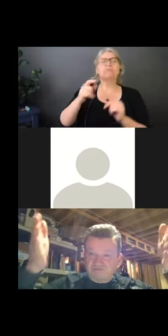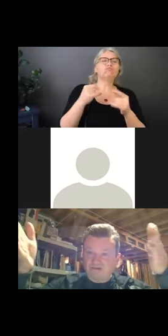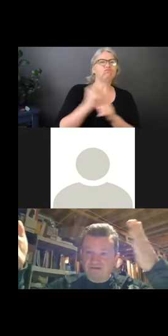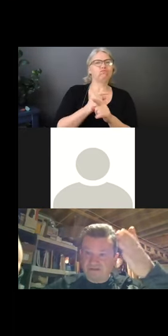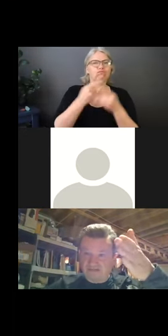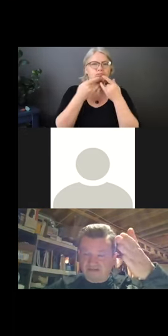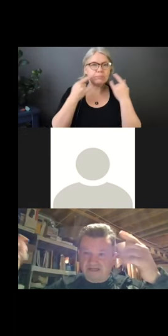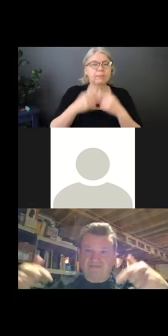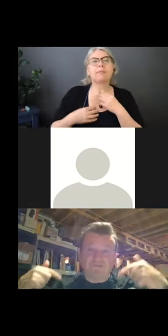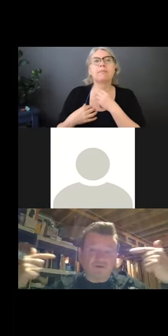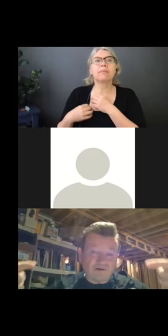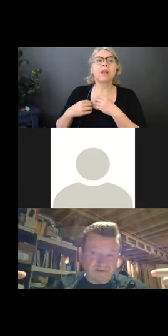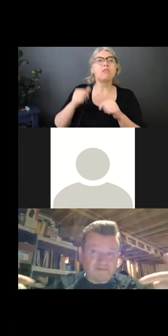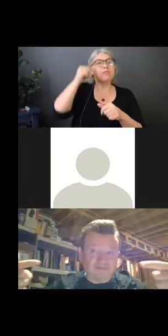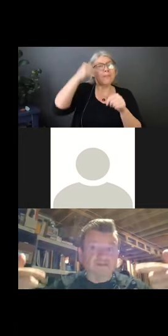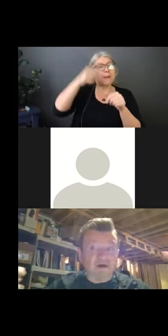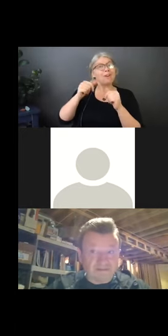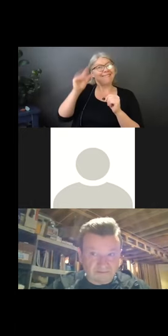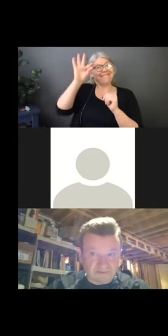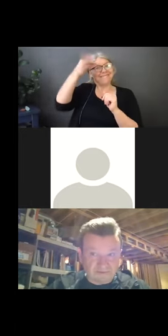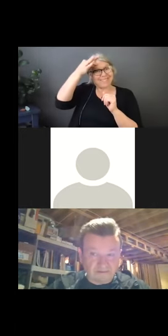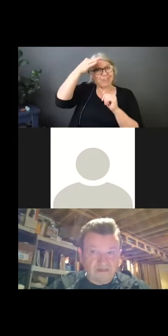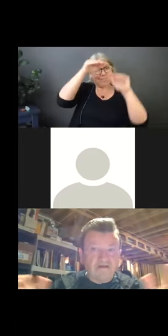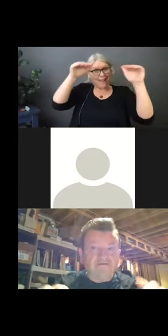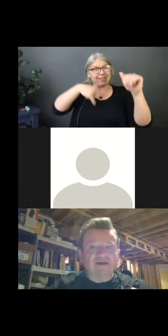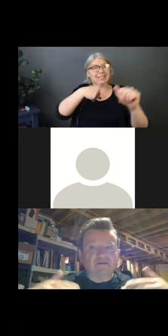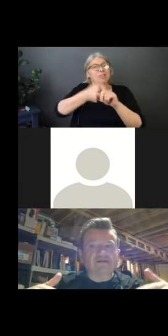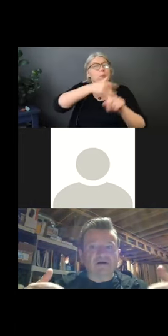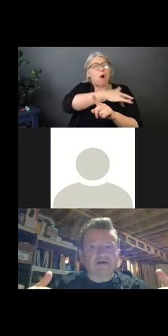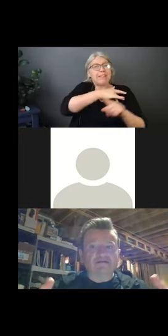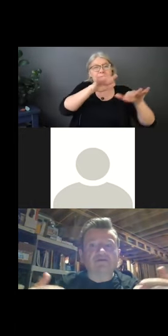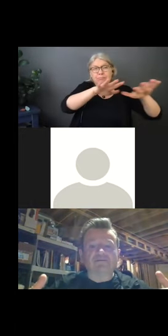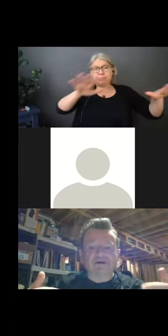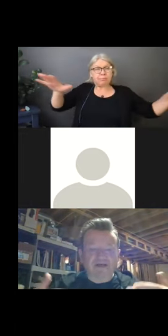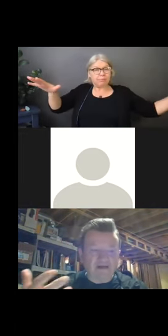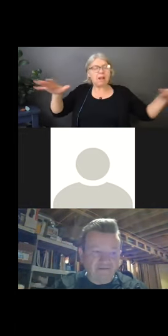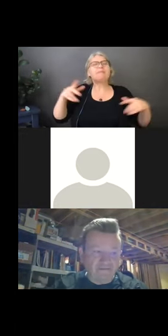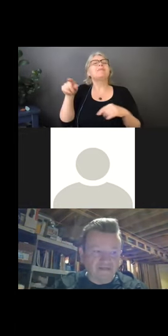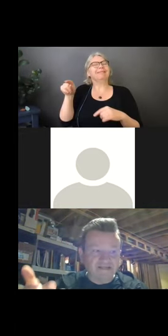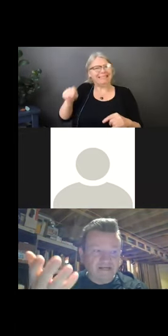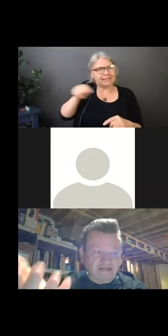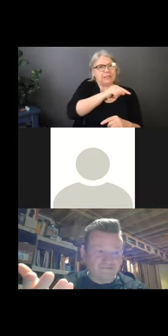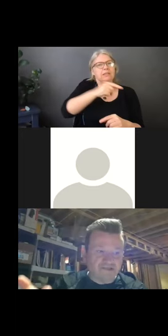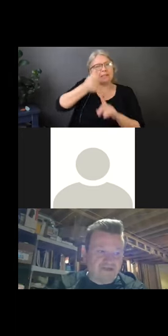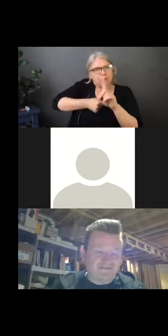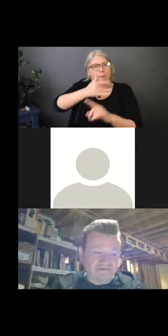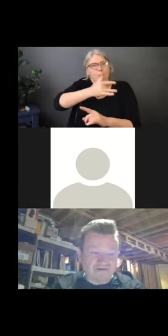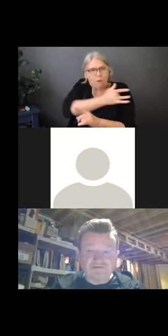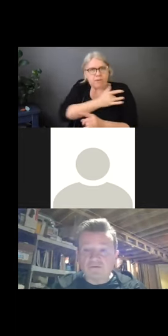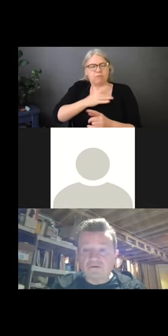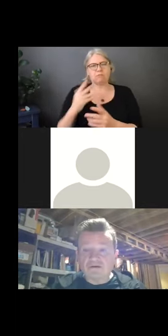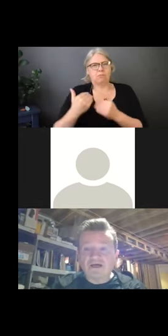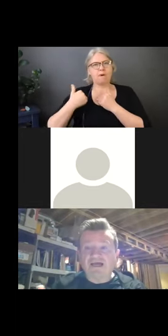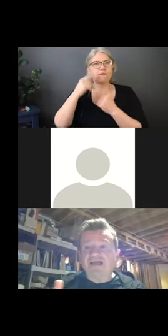provinces fall underneath that. And every province is responsible for their response through their public health units, of which we have